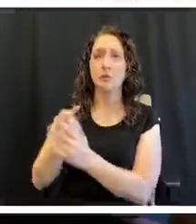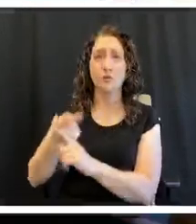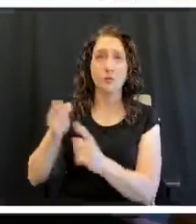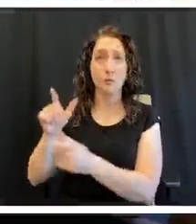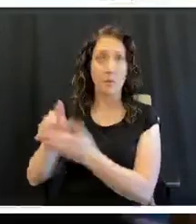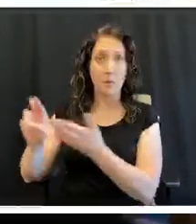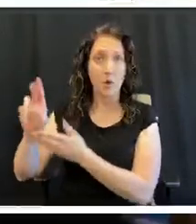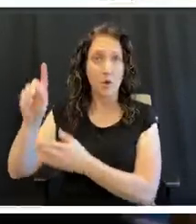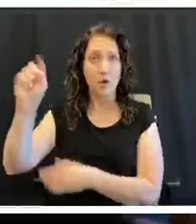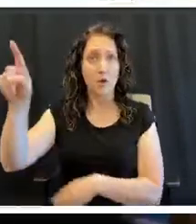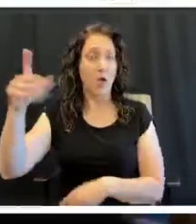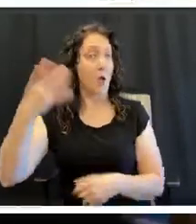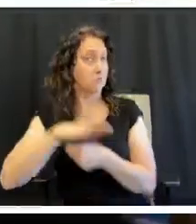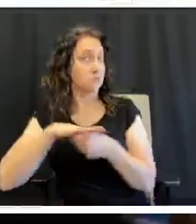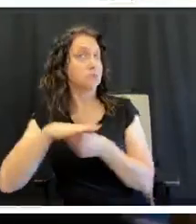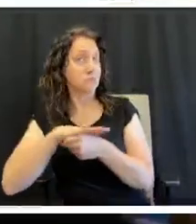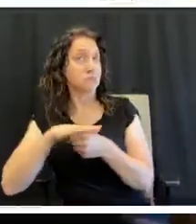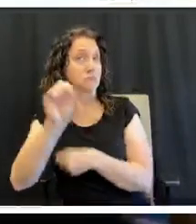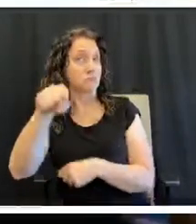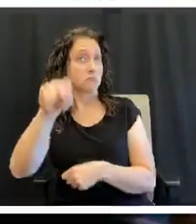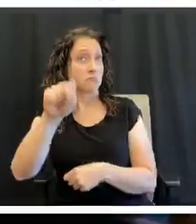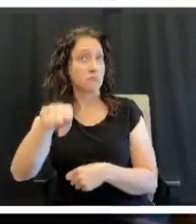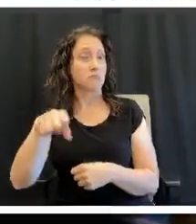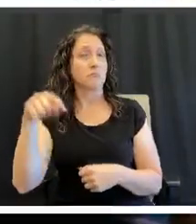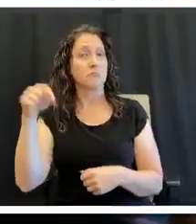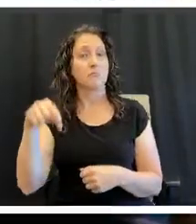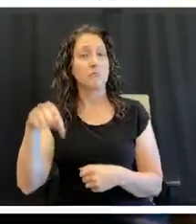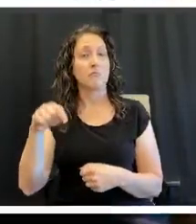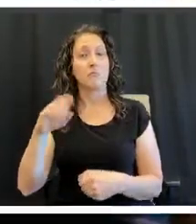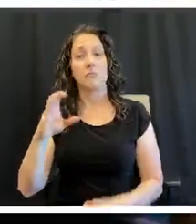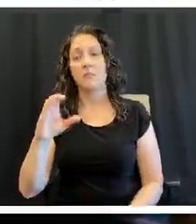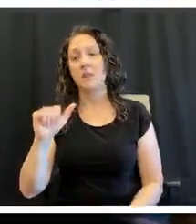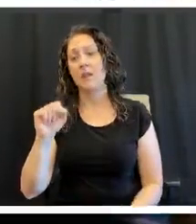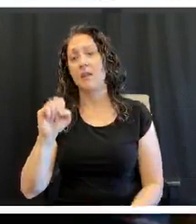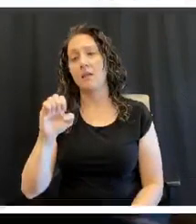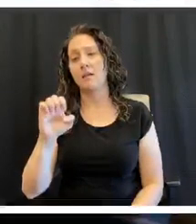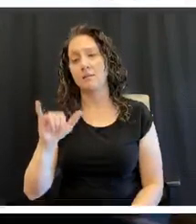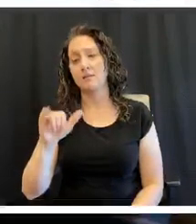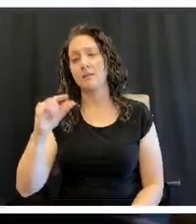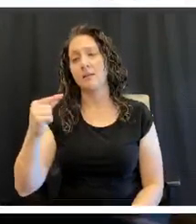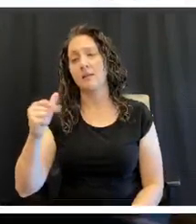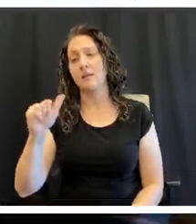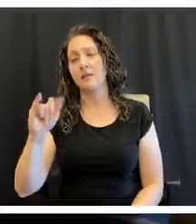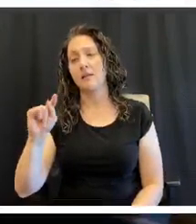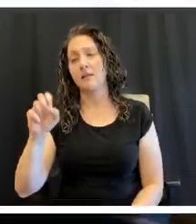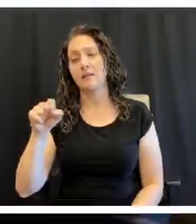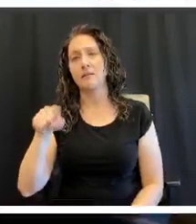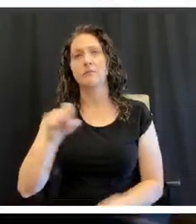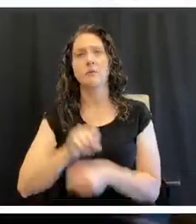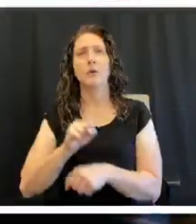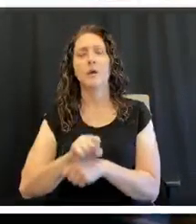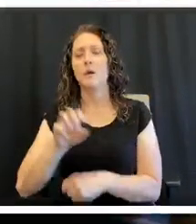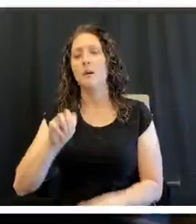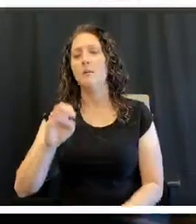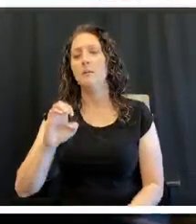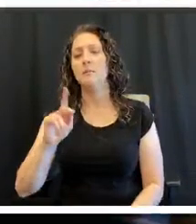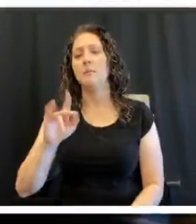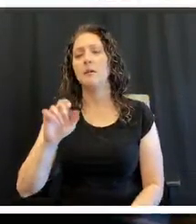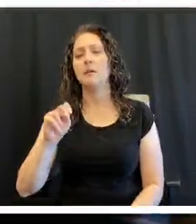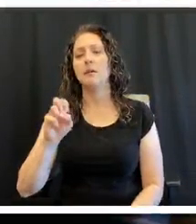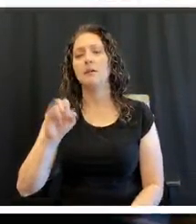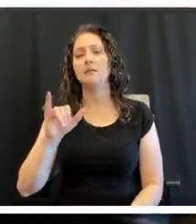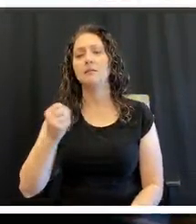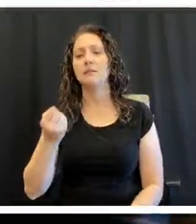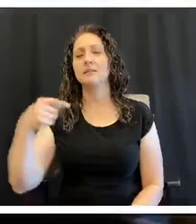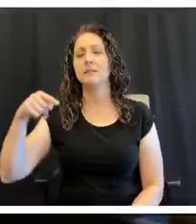Locally, we've got, we've got Casey Gates, who is now at McKinsey's Pub and Brentwood Country Club.